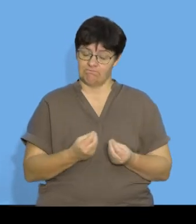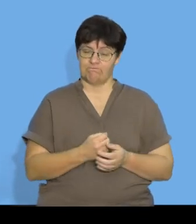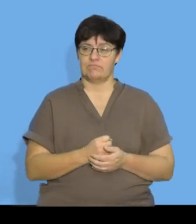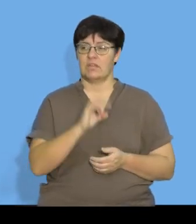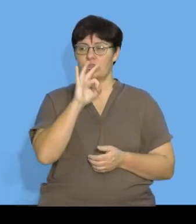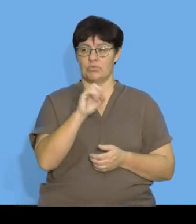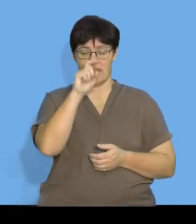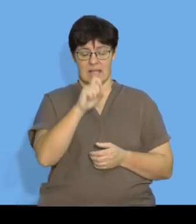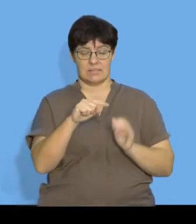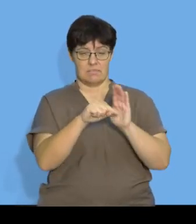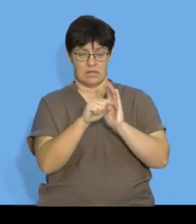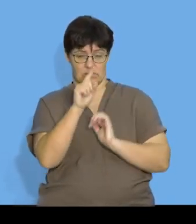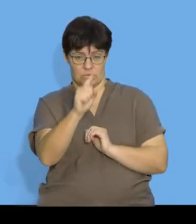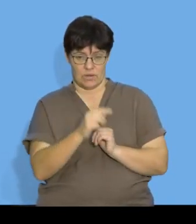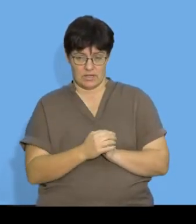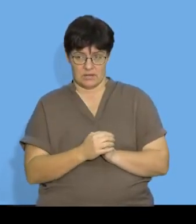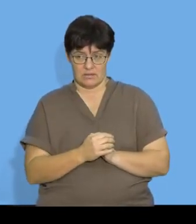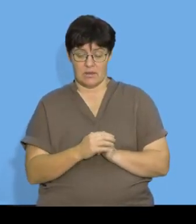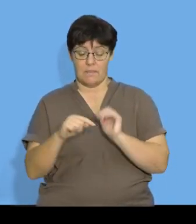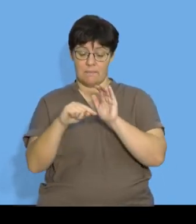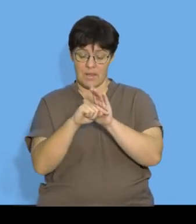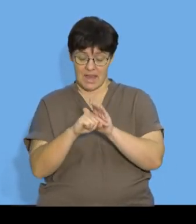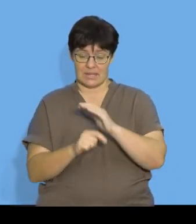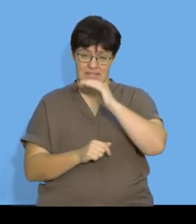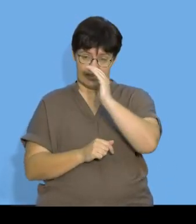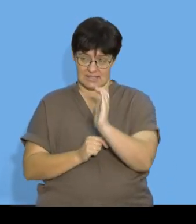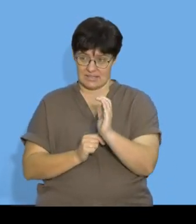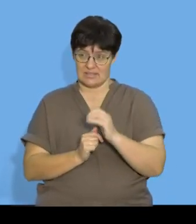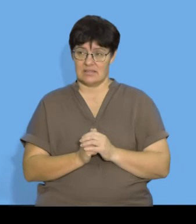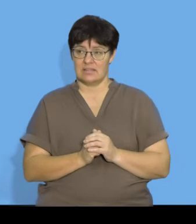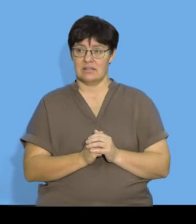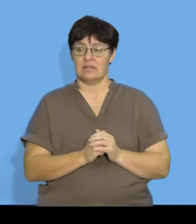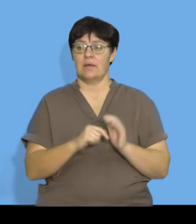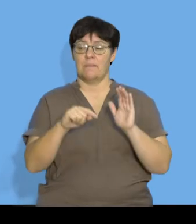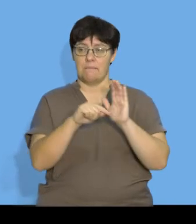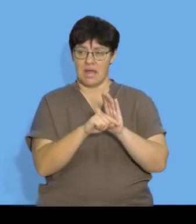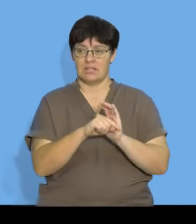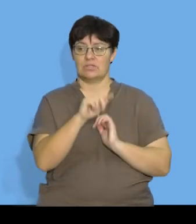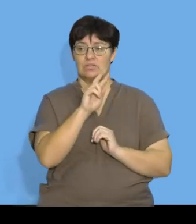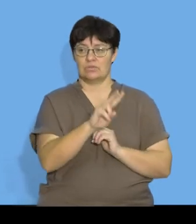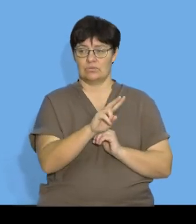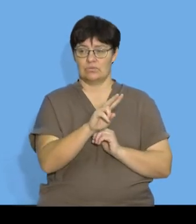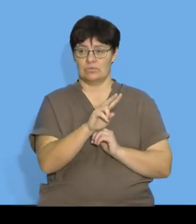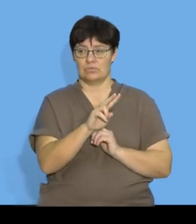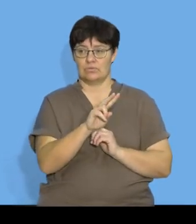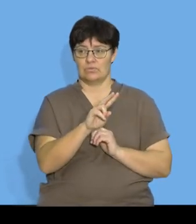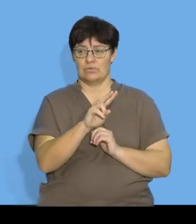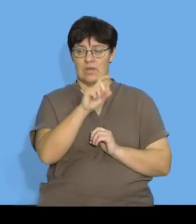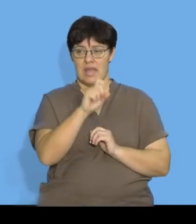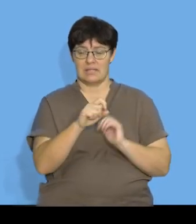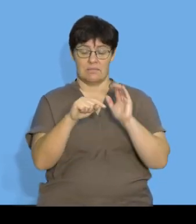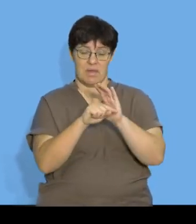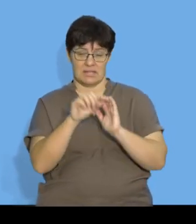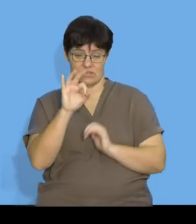have three x minus one then I'm going to subtract term two please make sure that you substitute your term